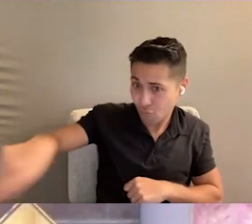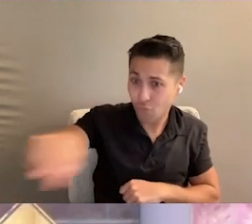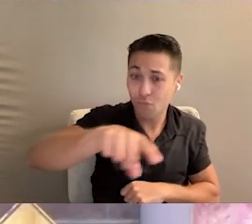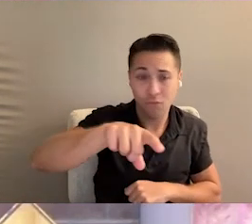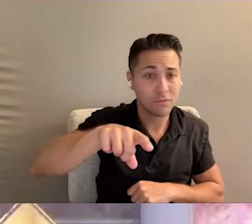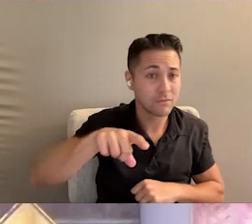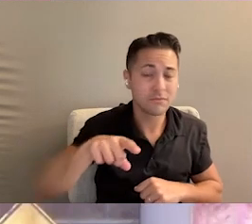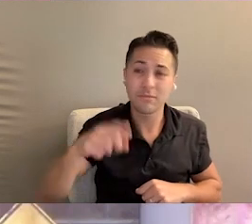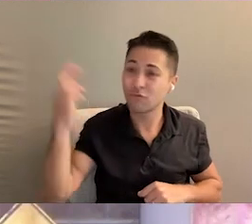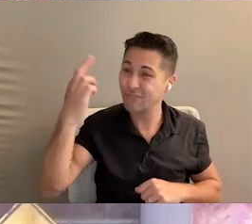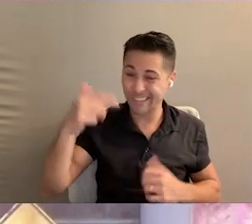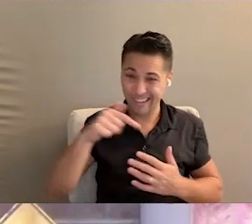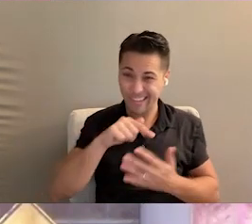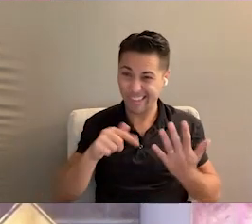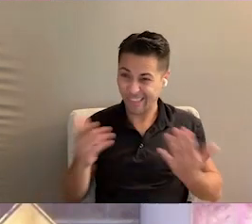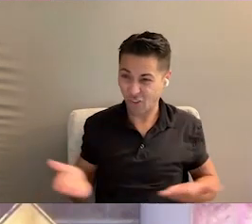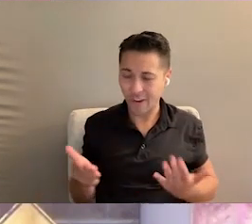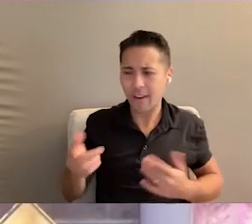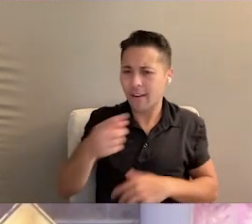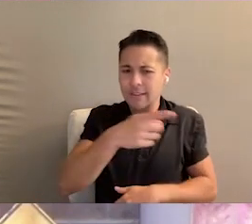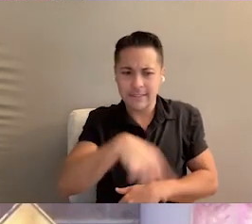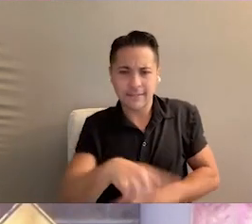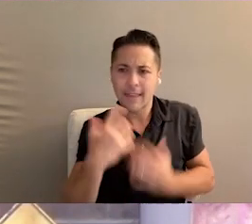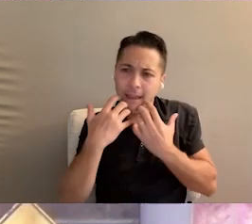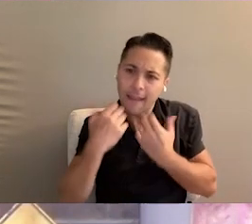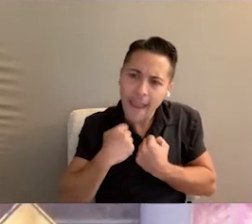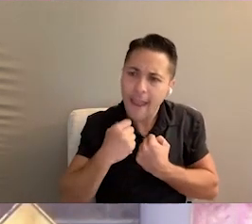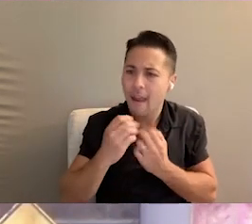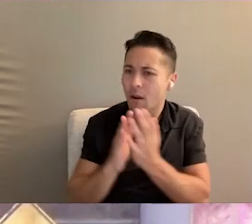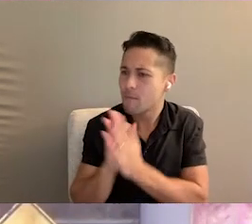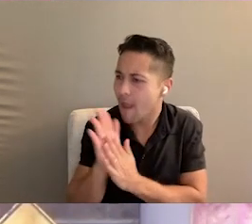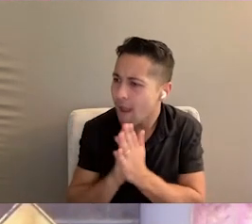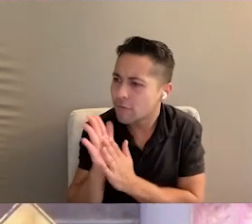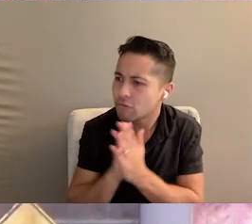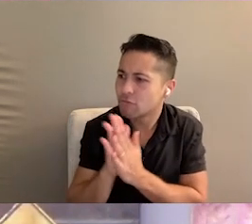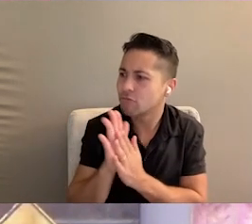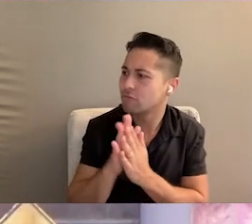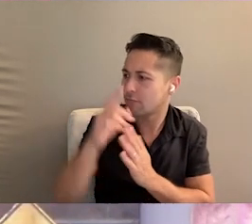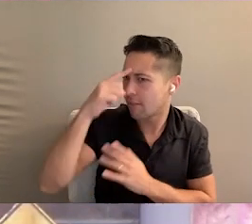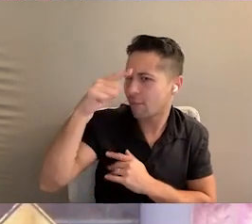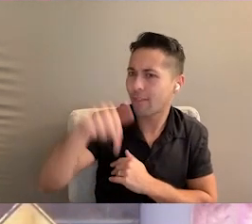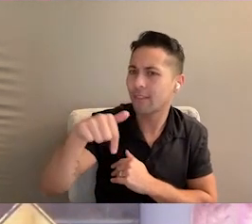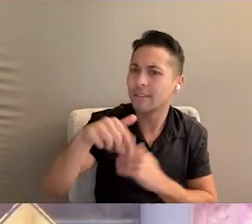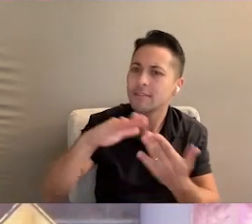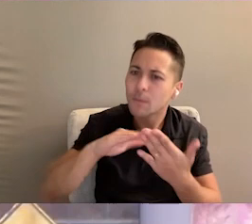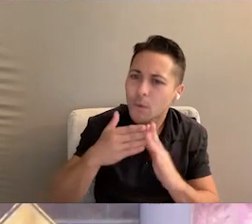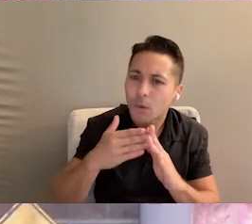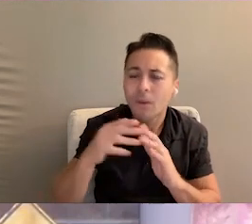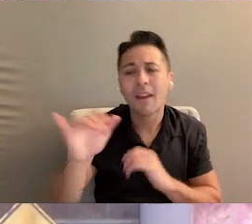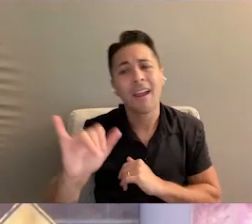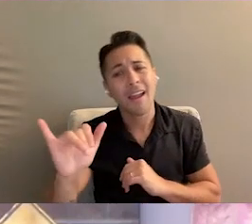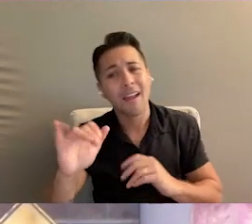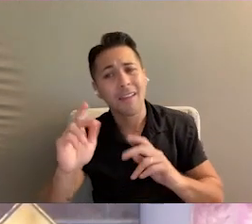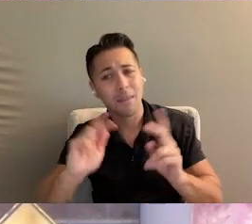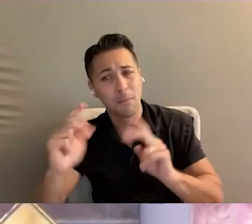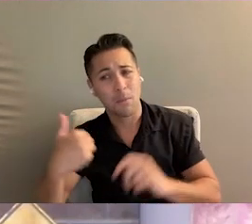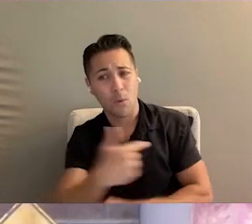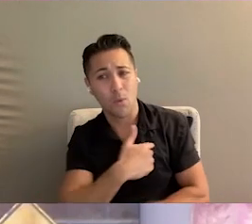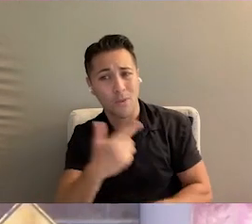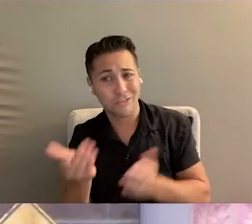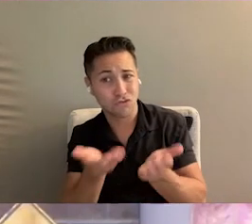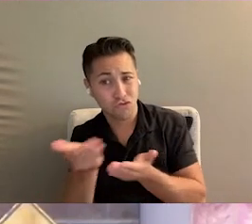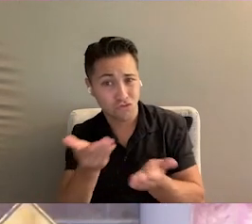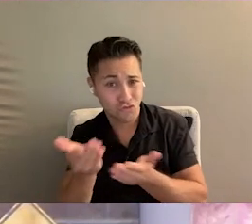you. They are all here because they care and are passionate about the community and the people we